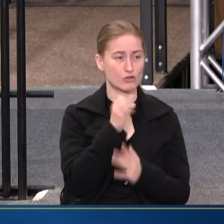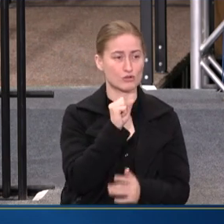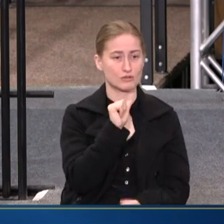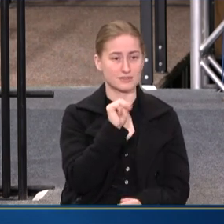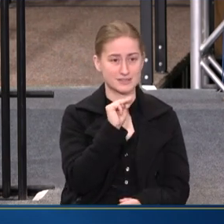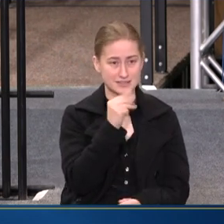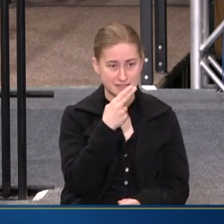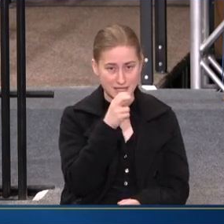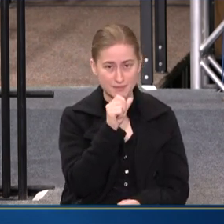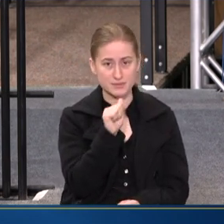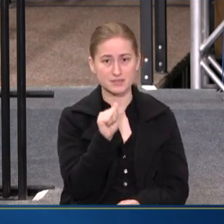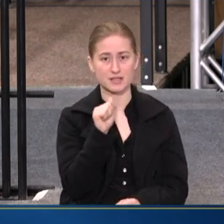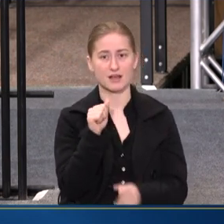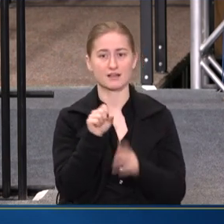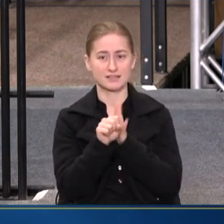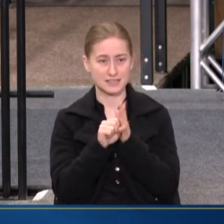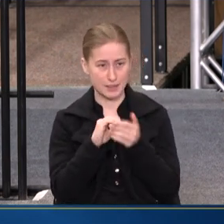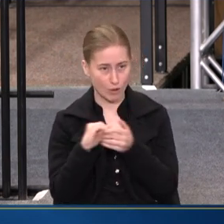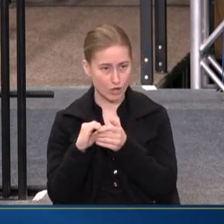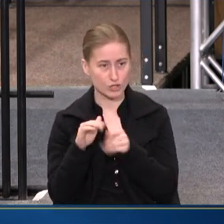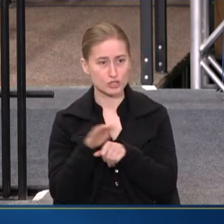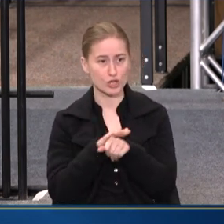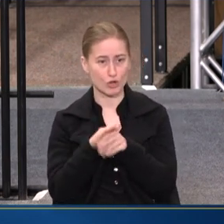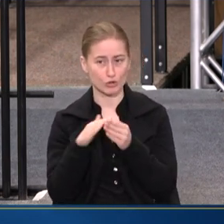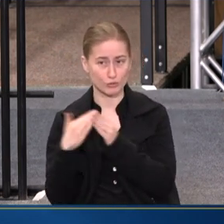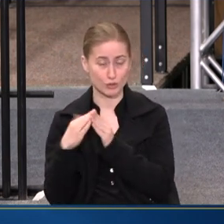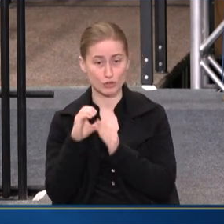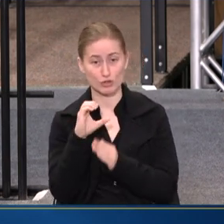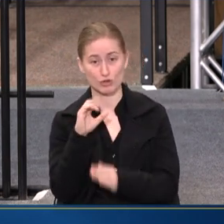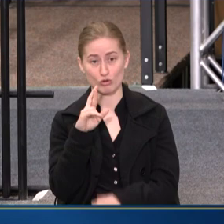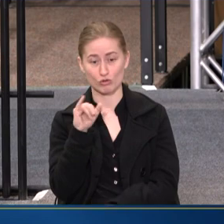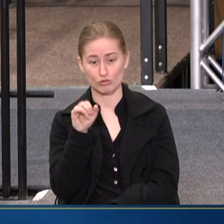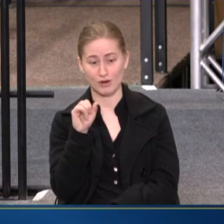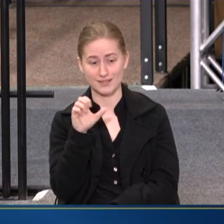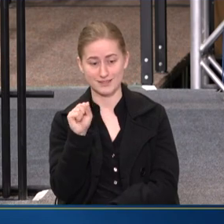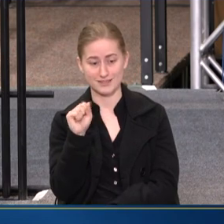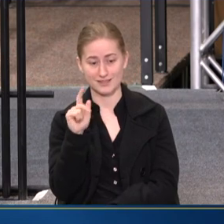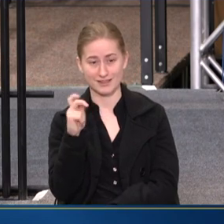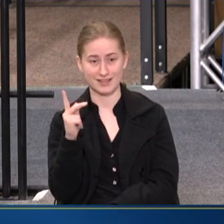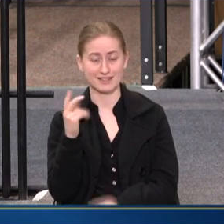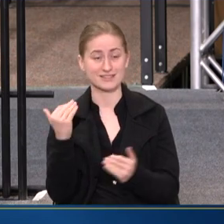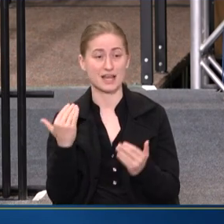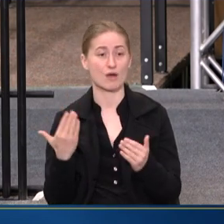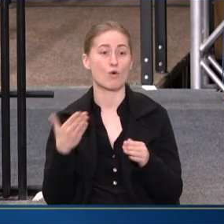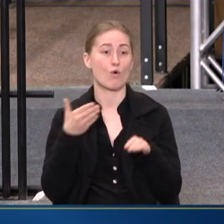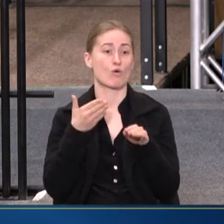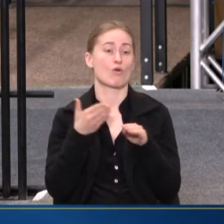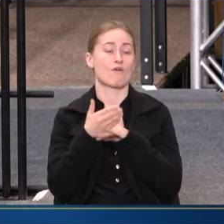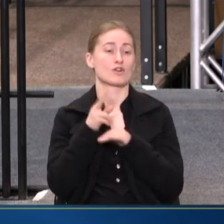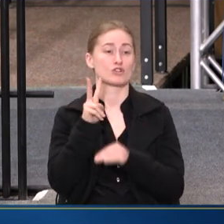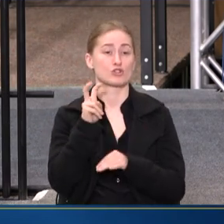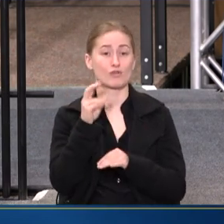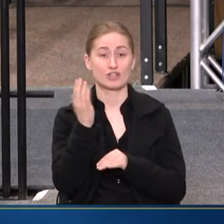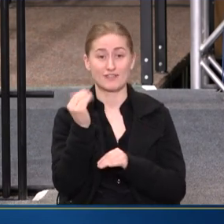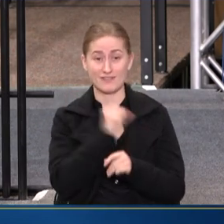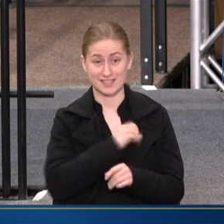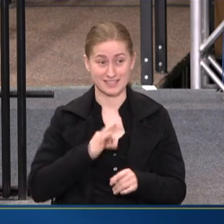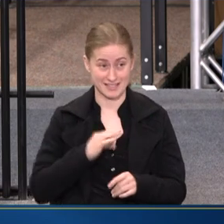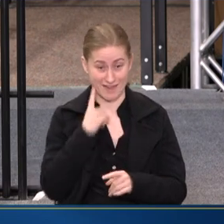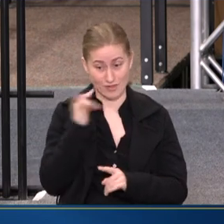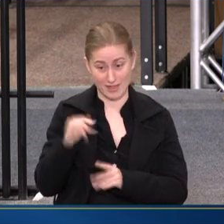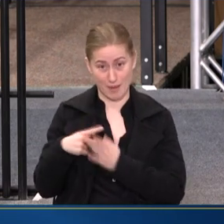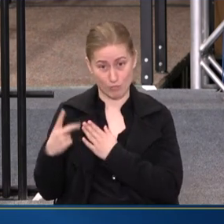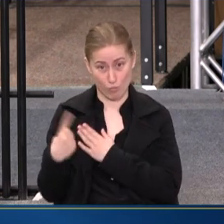PARTNERS, AND OUR LOCAL COMMUNITIES, CRISIS LINK HAS GROWN TO OVER 215 STAFF ON THAT PROGRAM